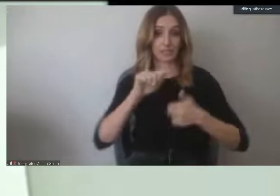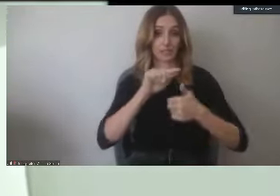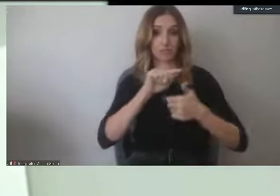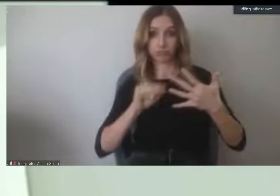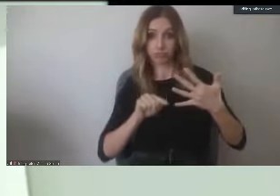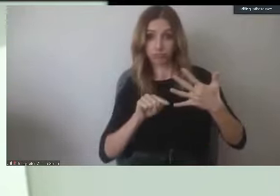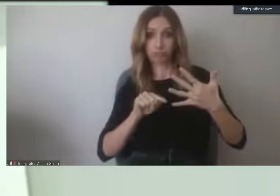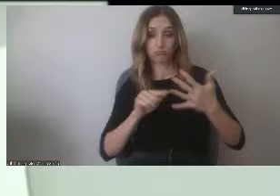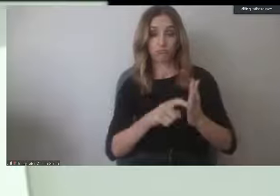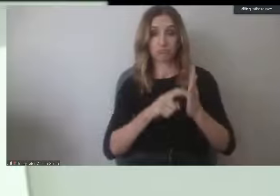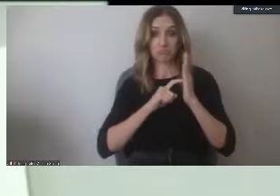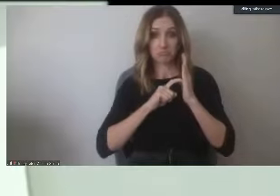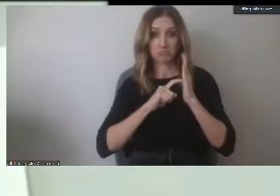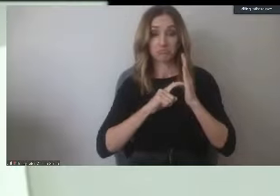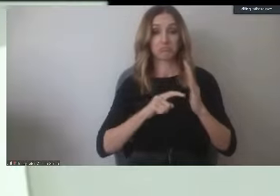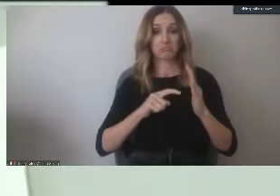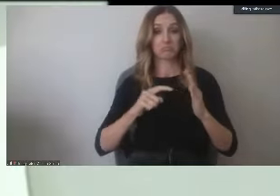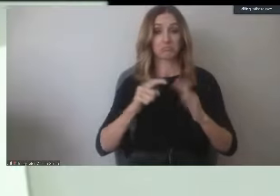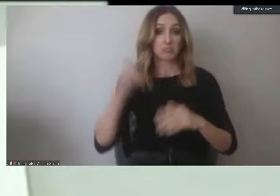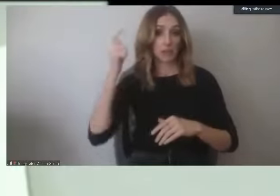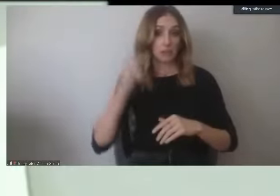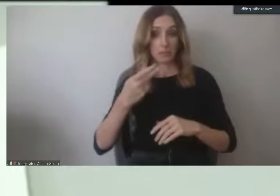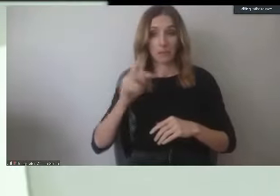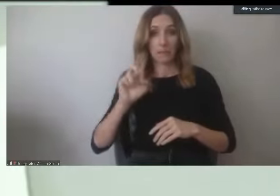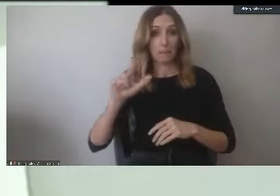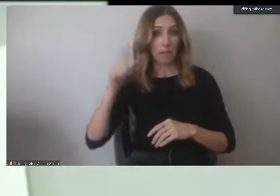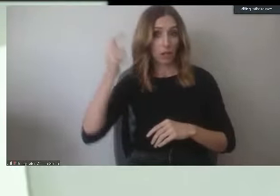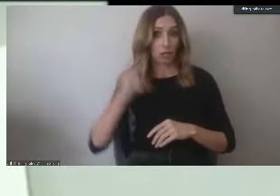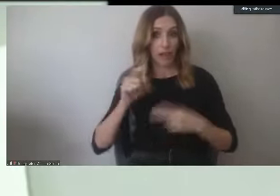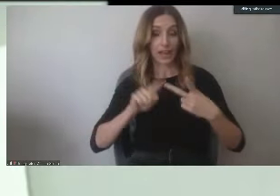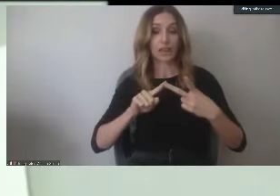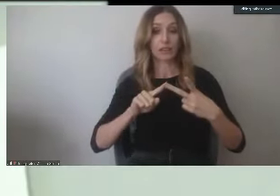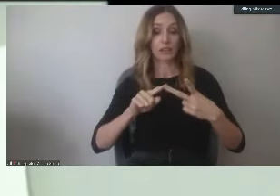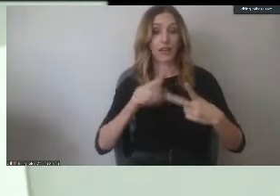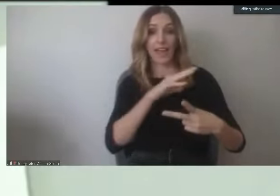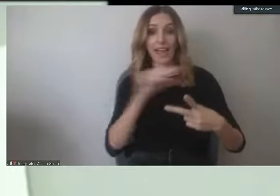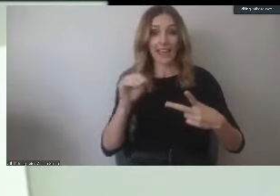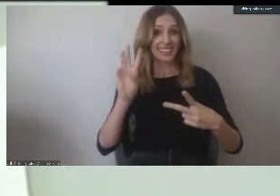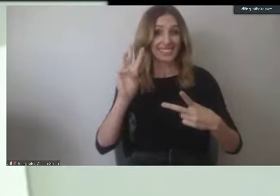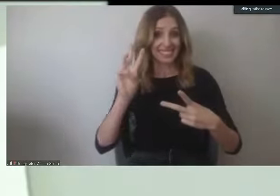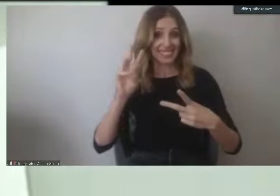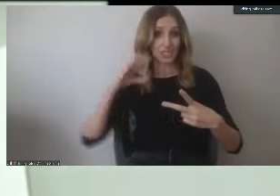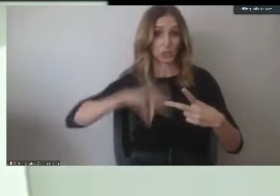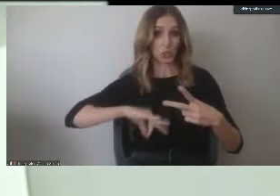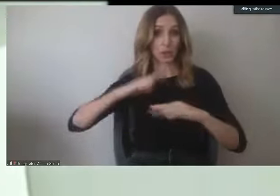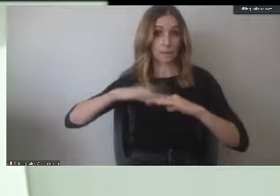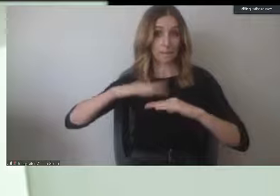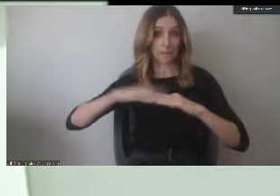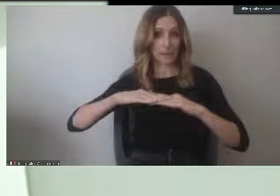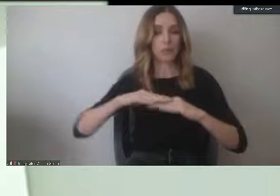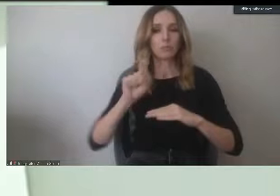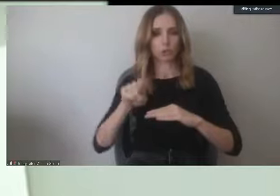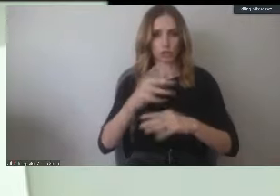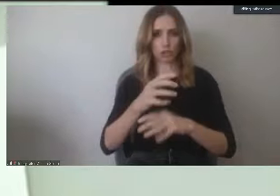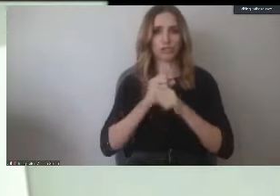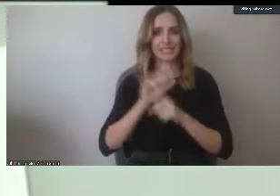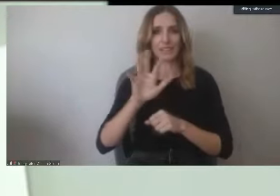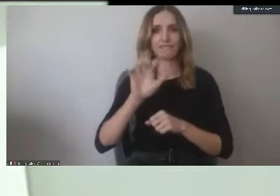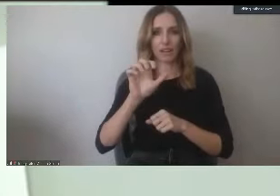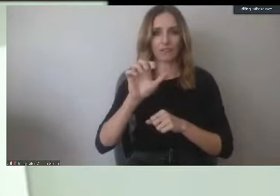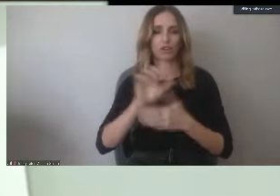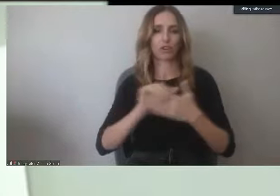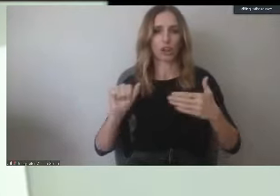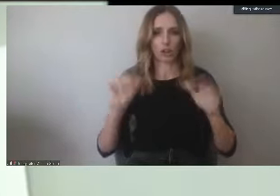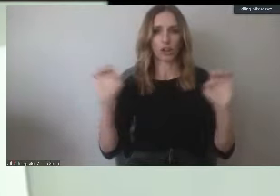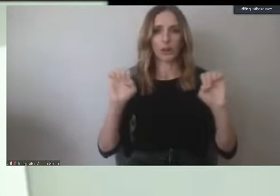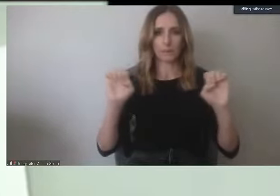grant and you're enrolled in at least six units, you should expect to receive a $500 emergency aid grant. So again,